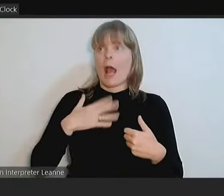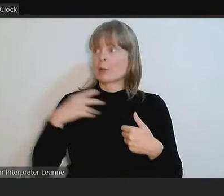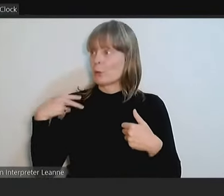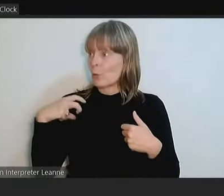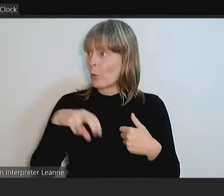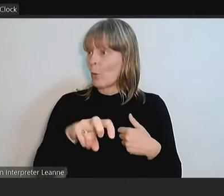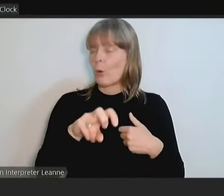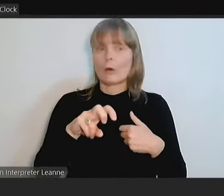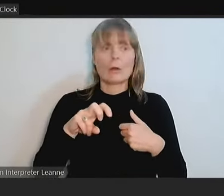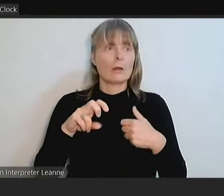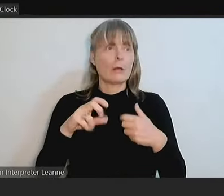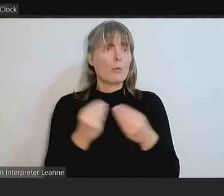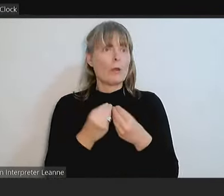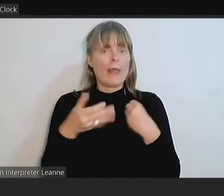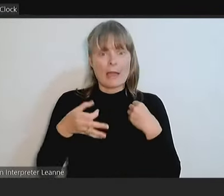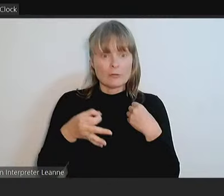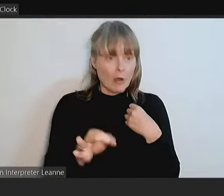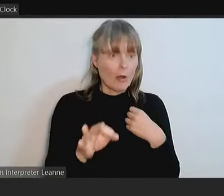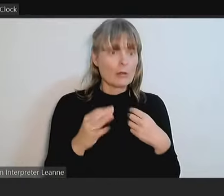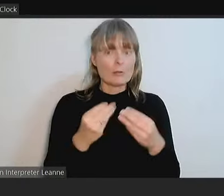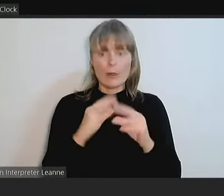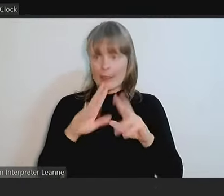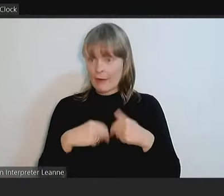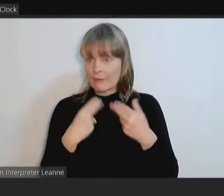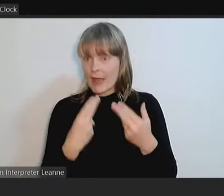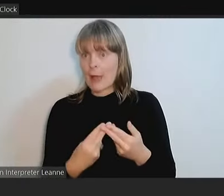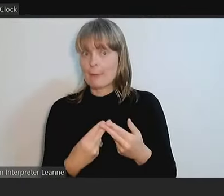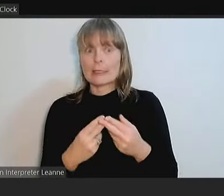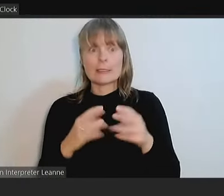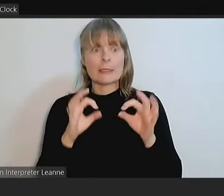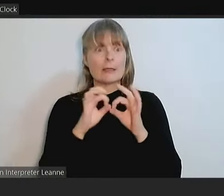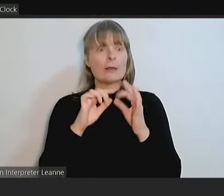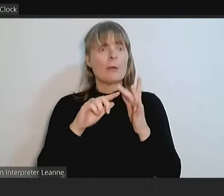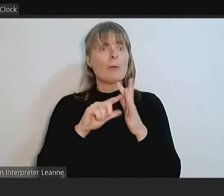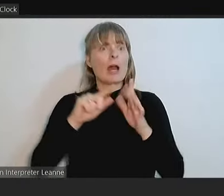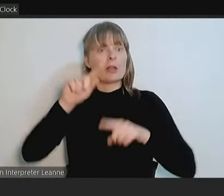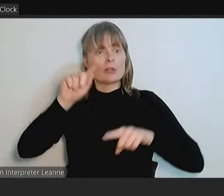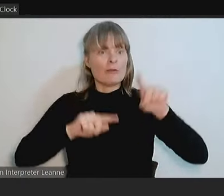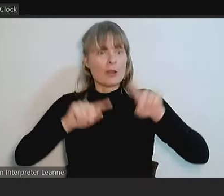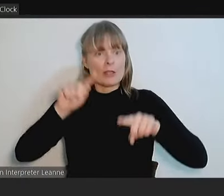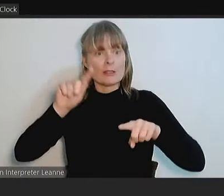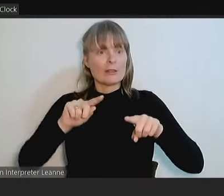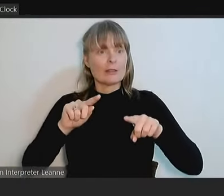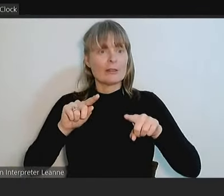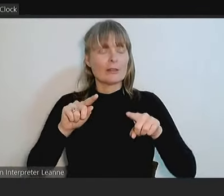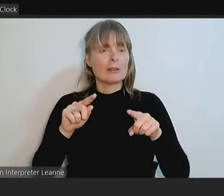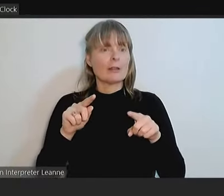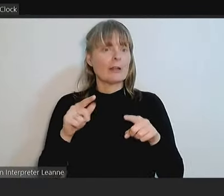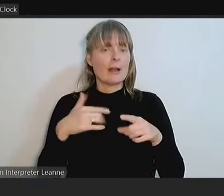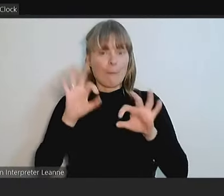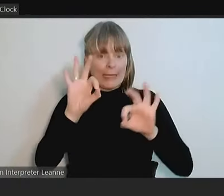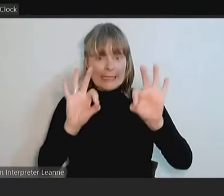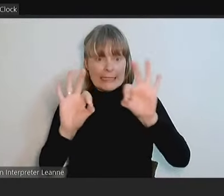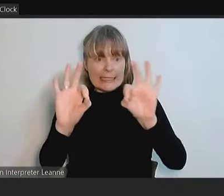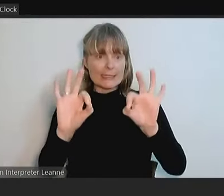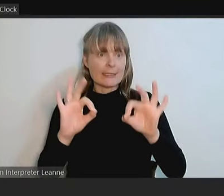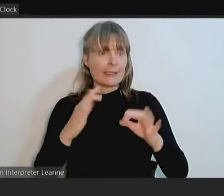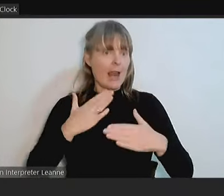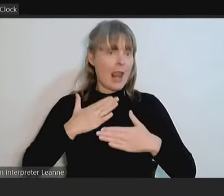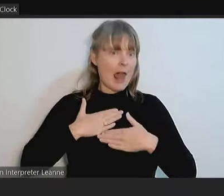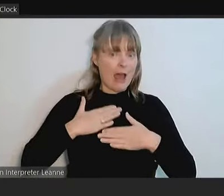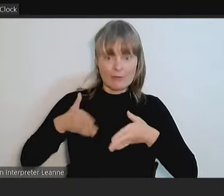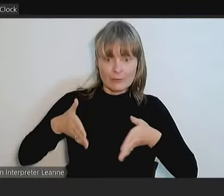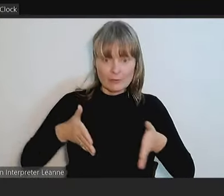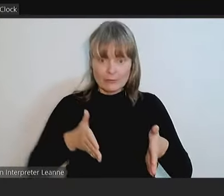dogs. Our biodiversity gravitates towards them. The simple creatures that pollinate our tomatoes and our vegetable patches at home gravitate